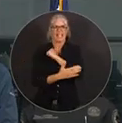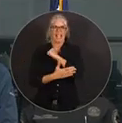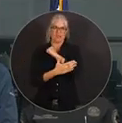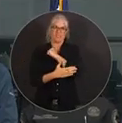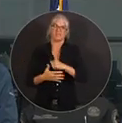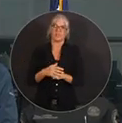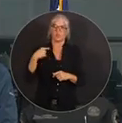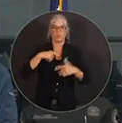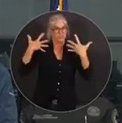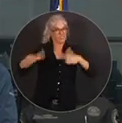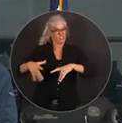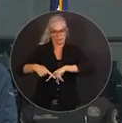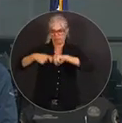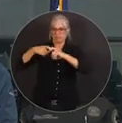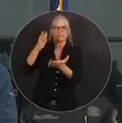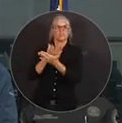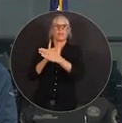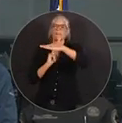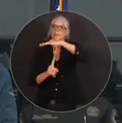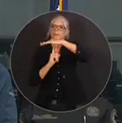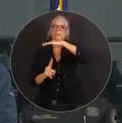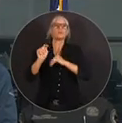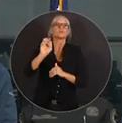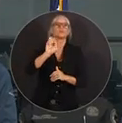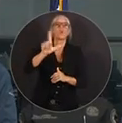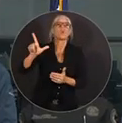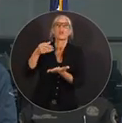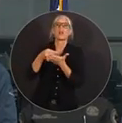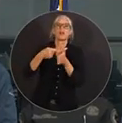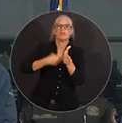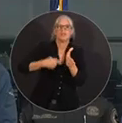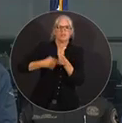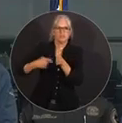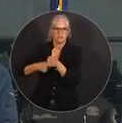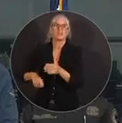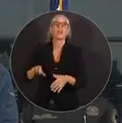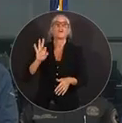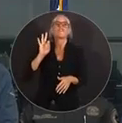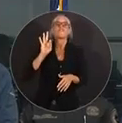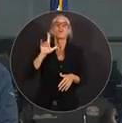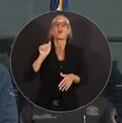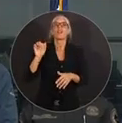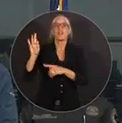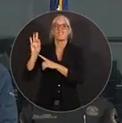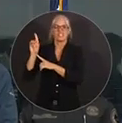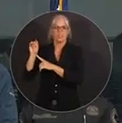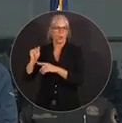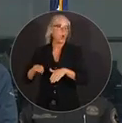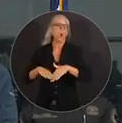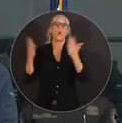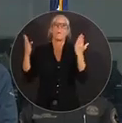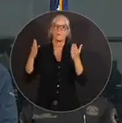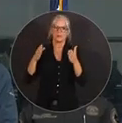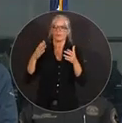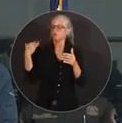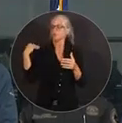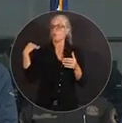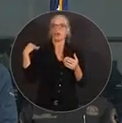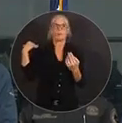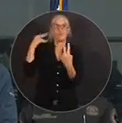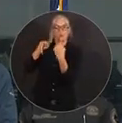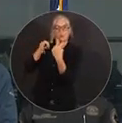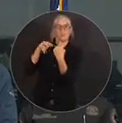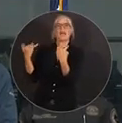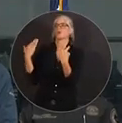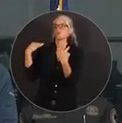tolls along the evacuation routes. And the Florida Department of Transportation has opened roadway shoulders as necessary to